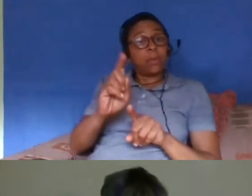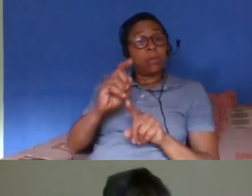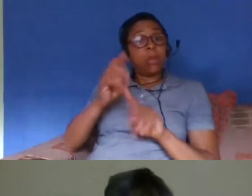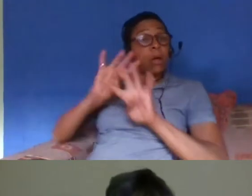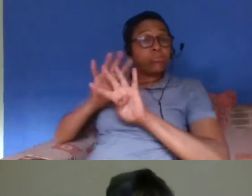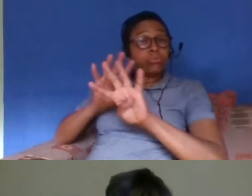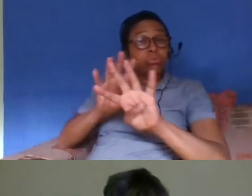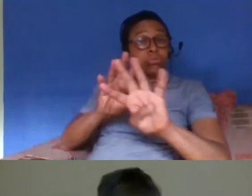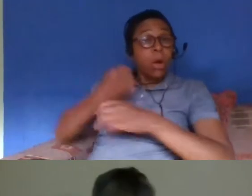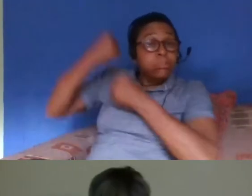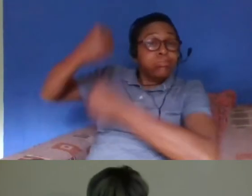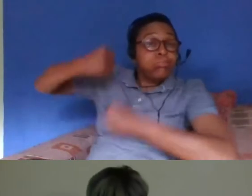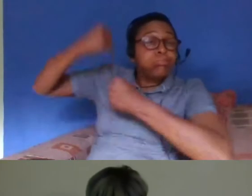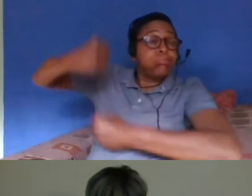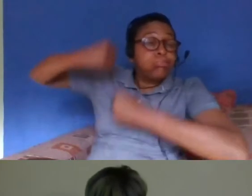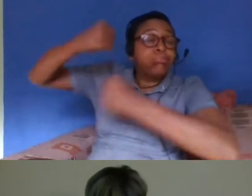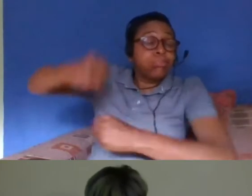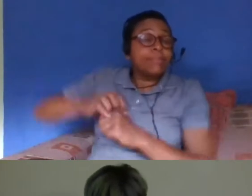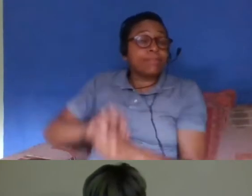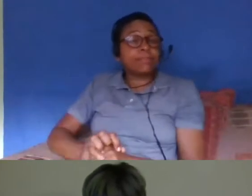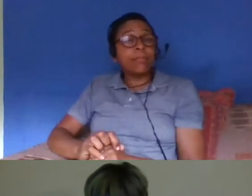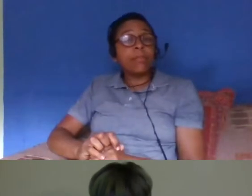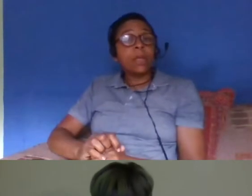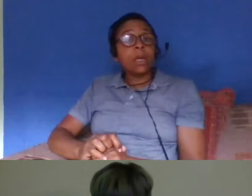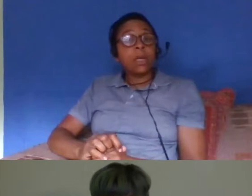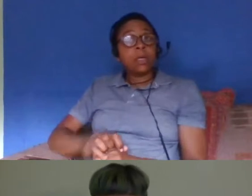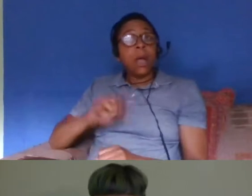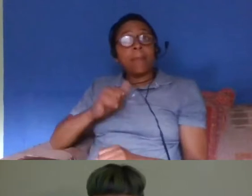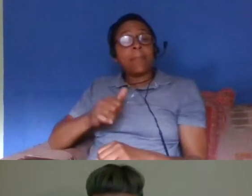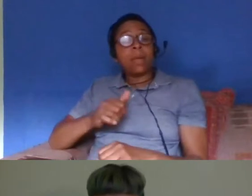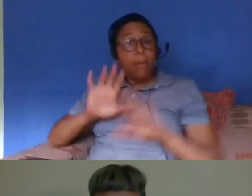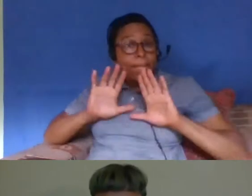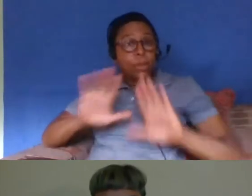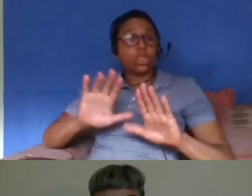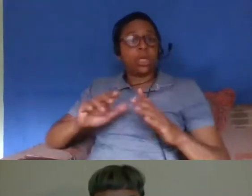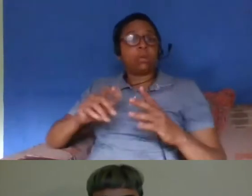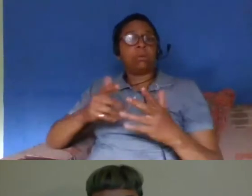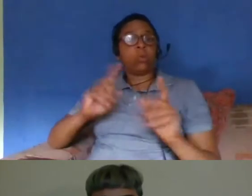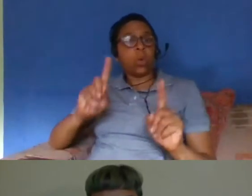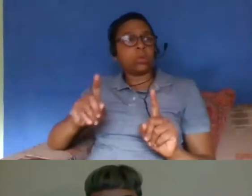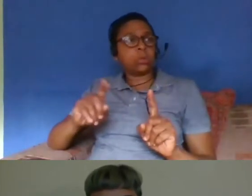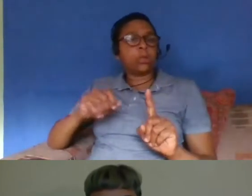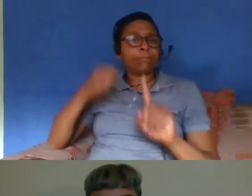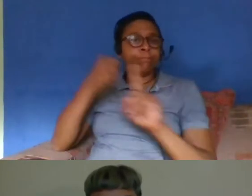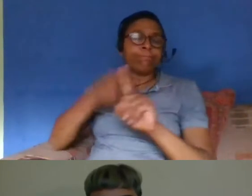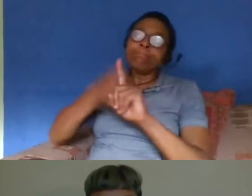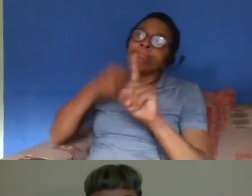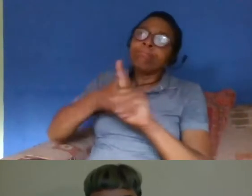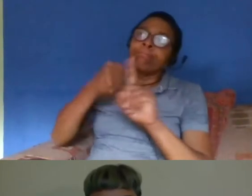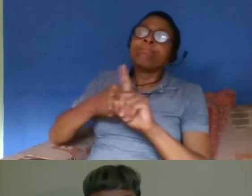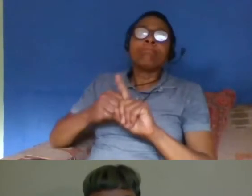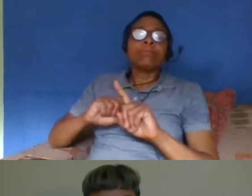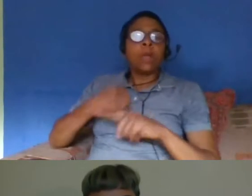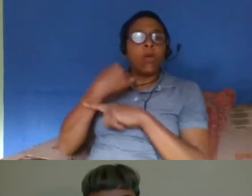and demonstrating um and and pushing a sort of more radical agenda i think yeah there's there's a role for for both um